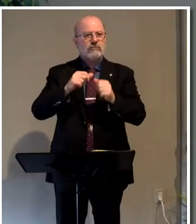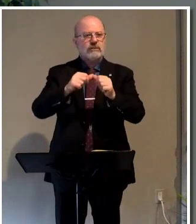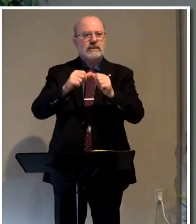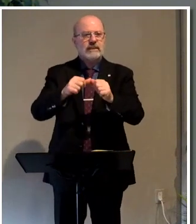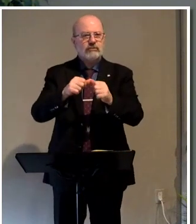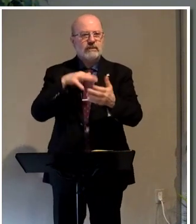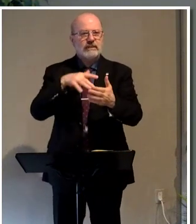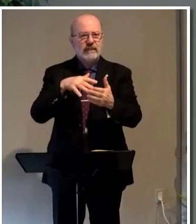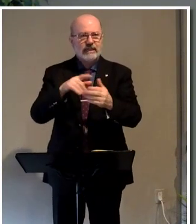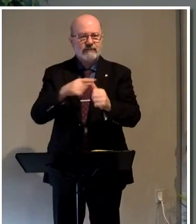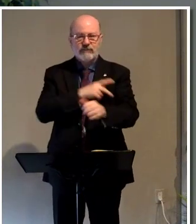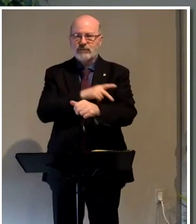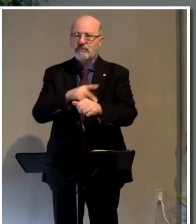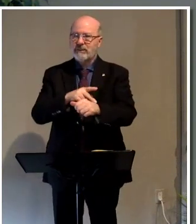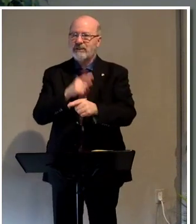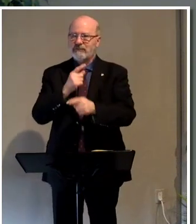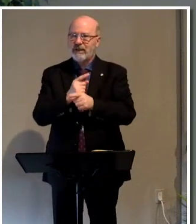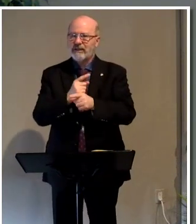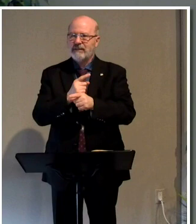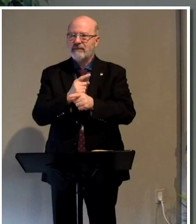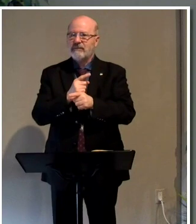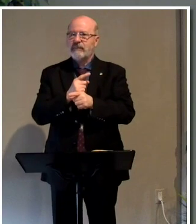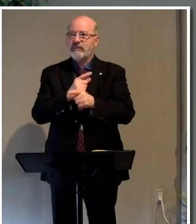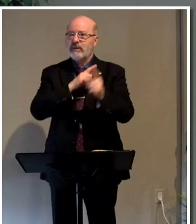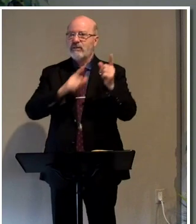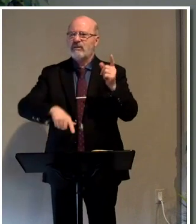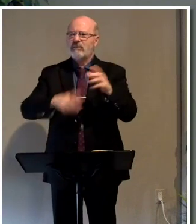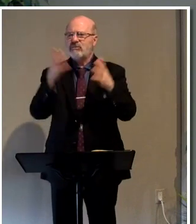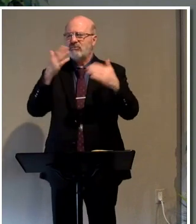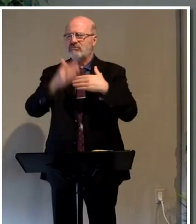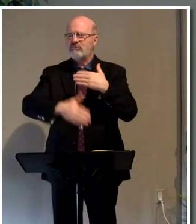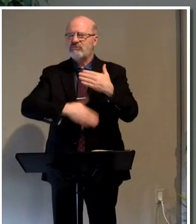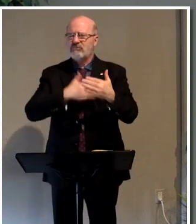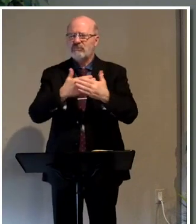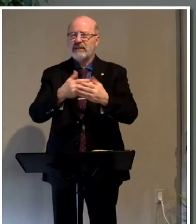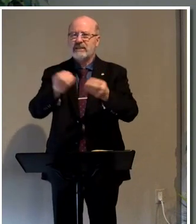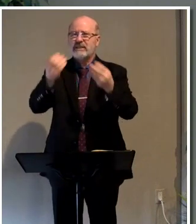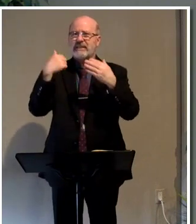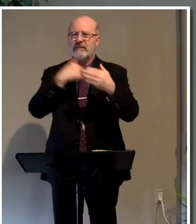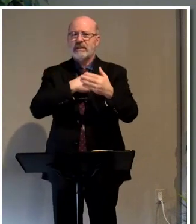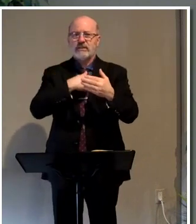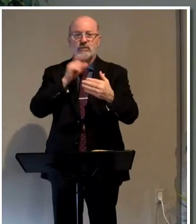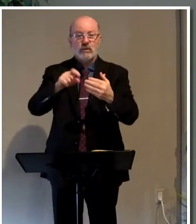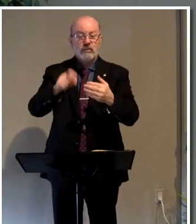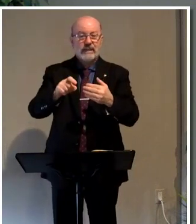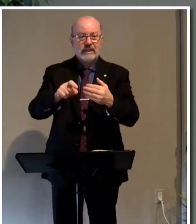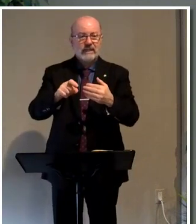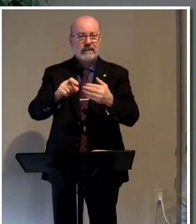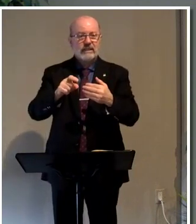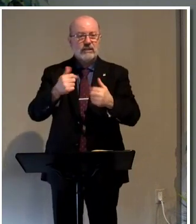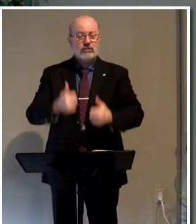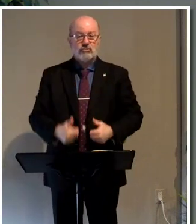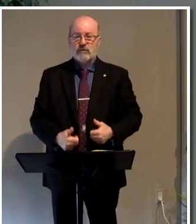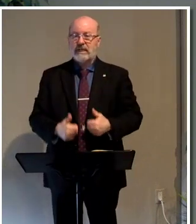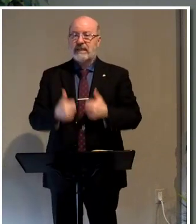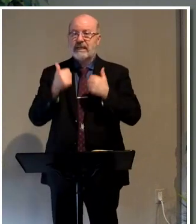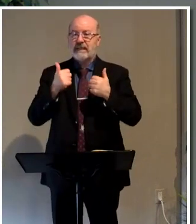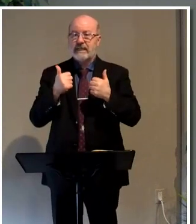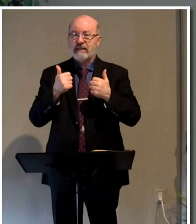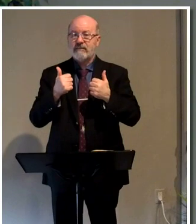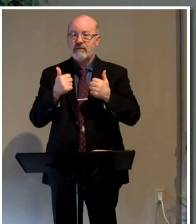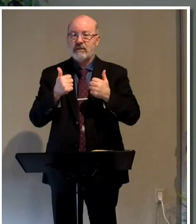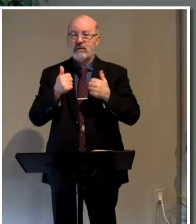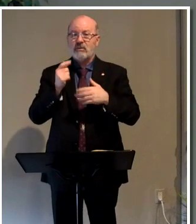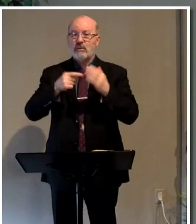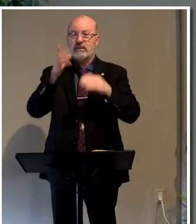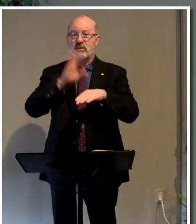our study in first Peter. Aren't we? Because the Lord is so gracious and giving us what we need to live the life he's called